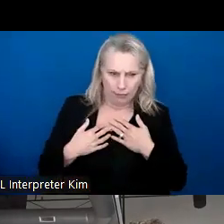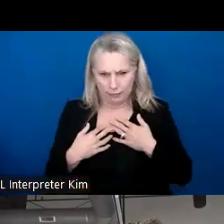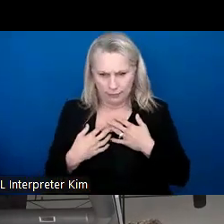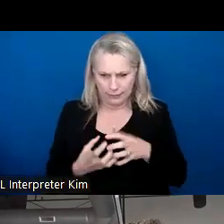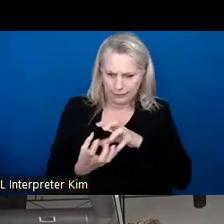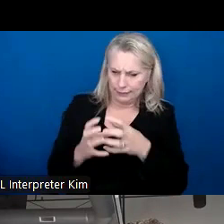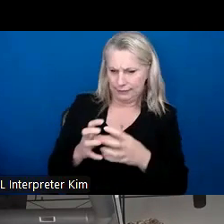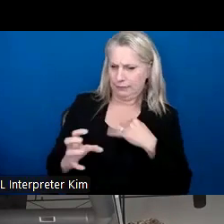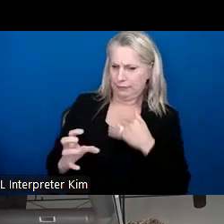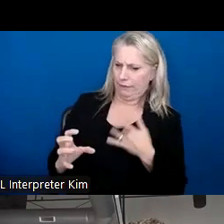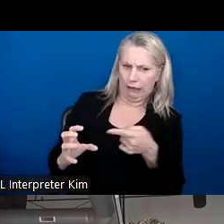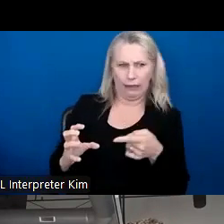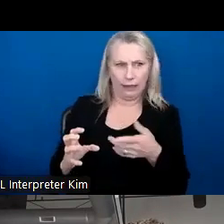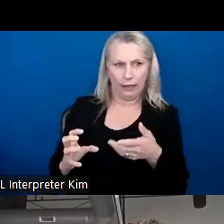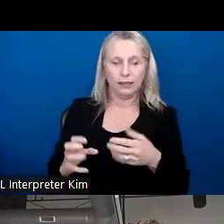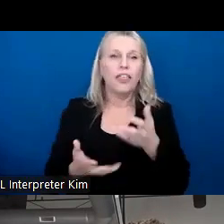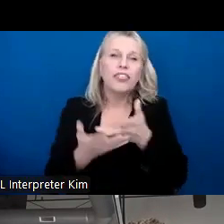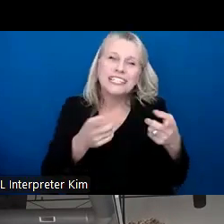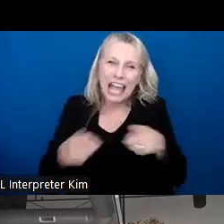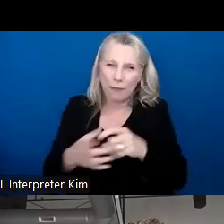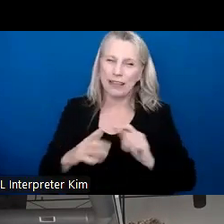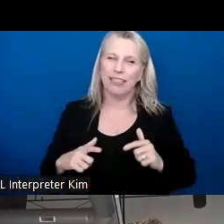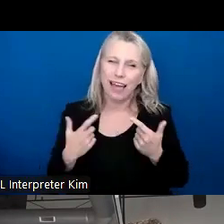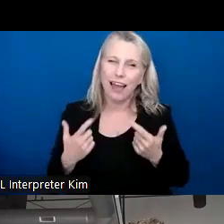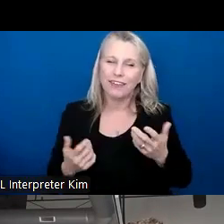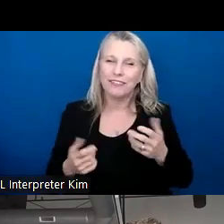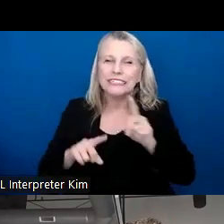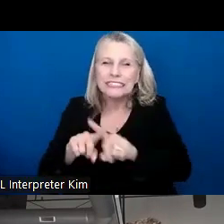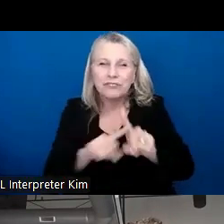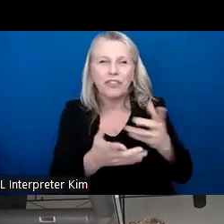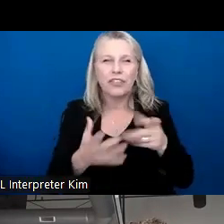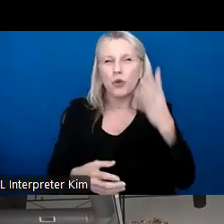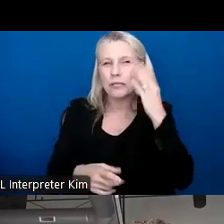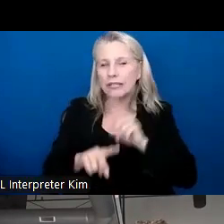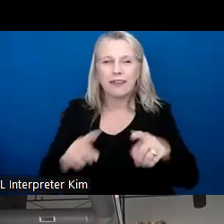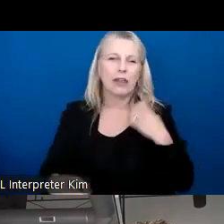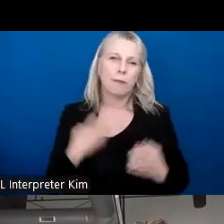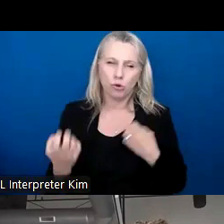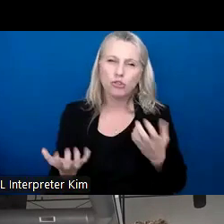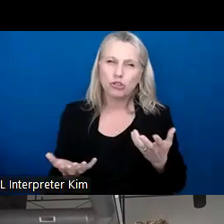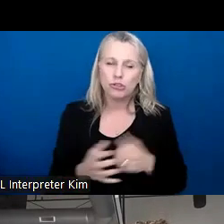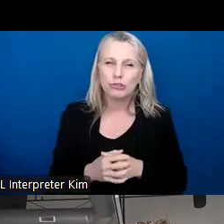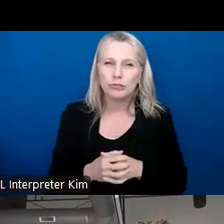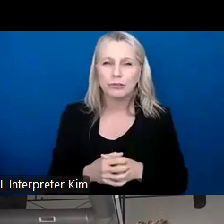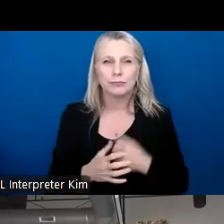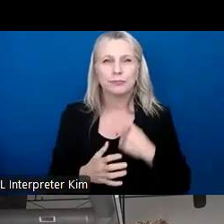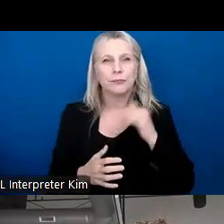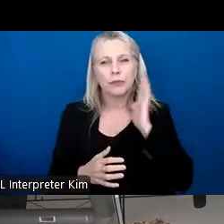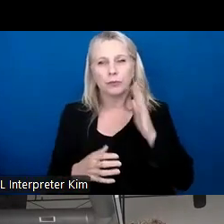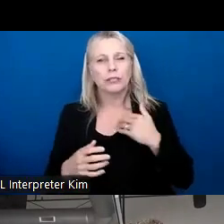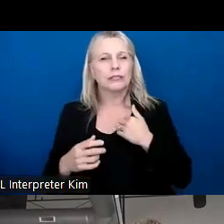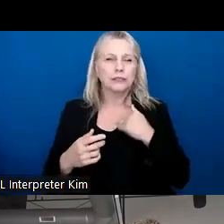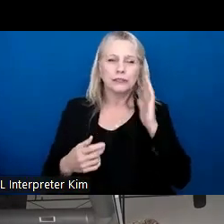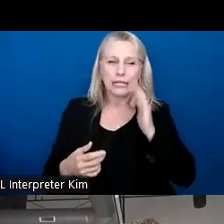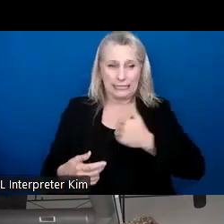in life and you're faced with different things, you experience different emotions. So, um, we still work on identifying, um,